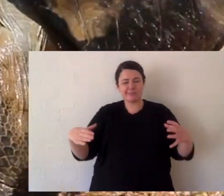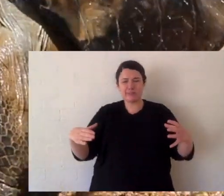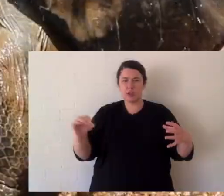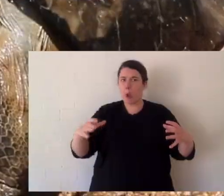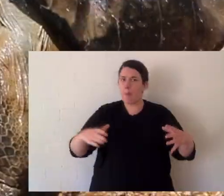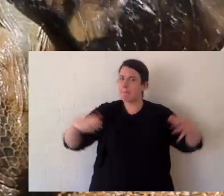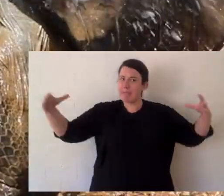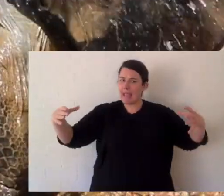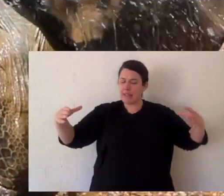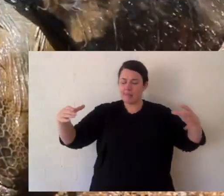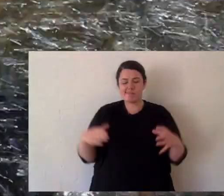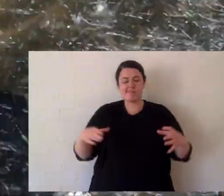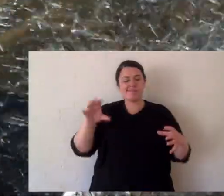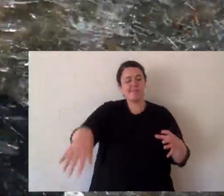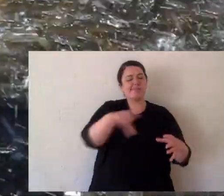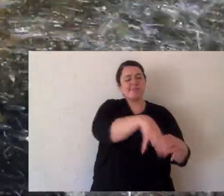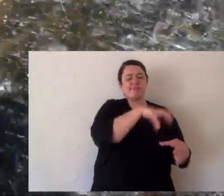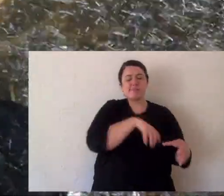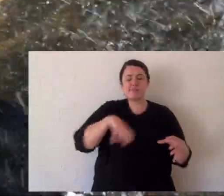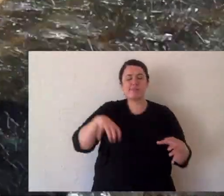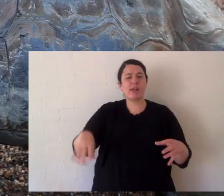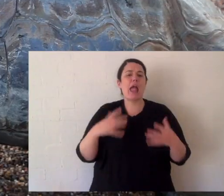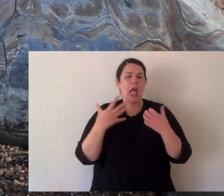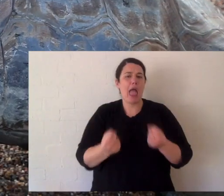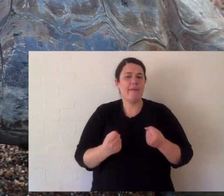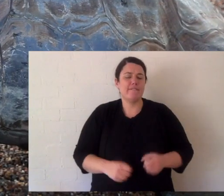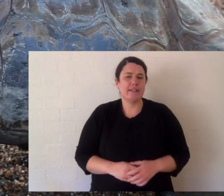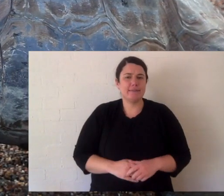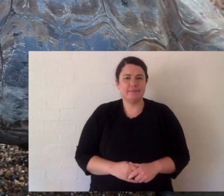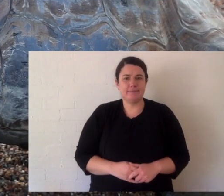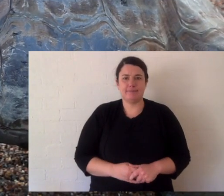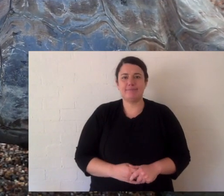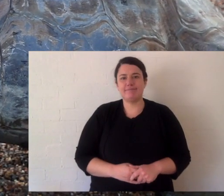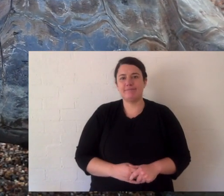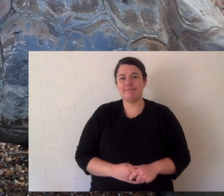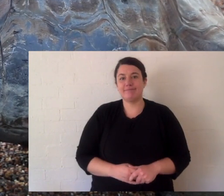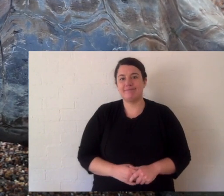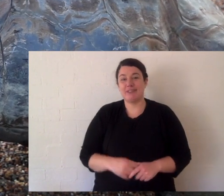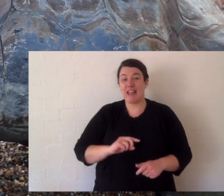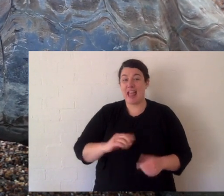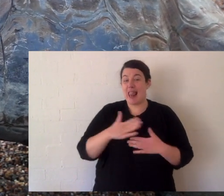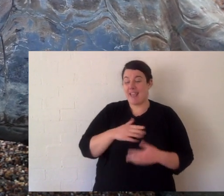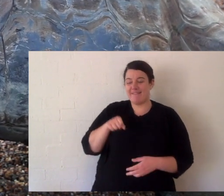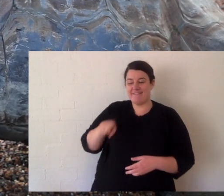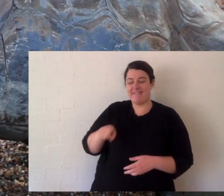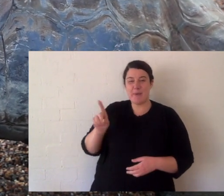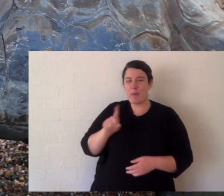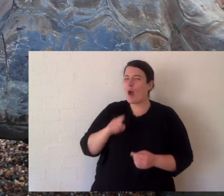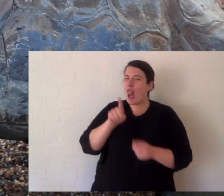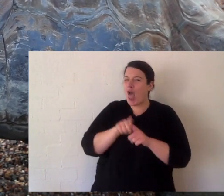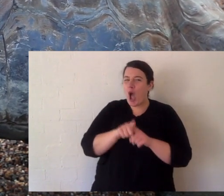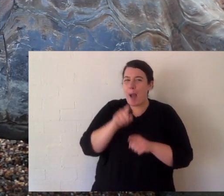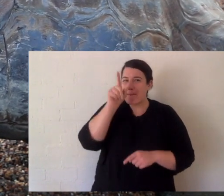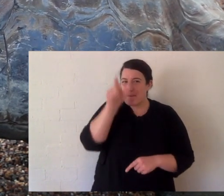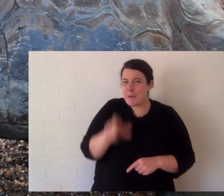low-density social groups. Hello, mate. What I love about Hugo is he's like a